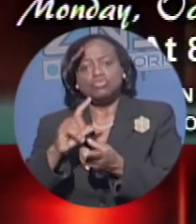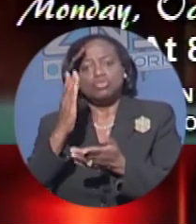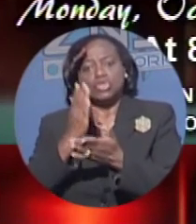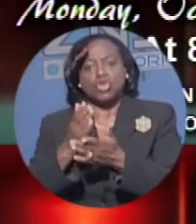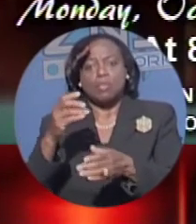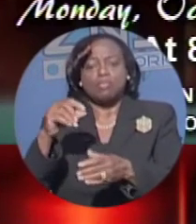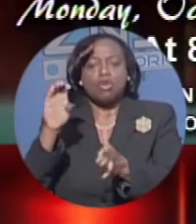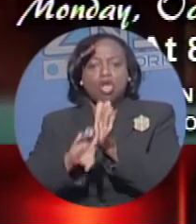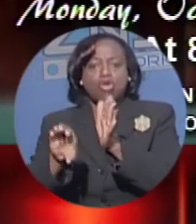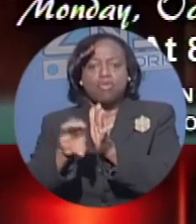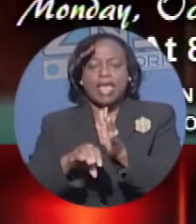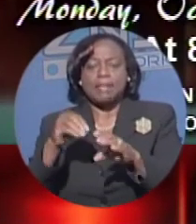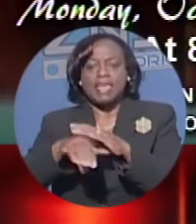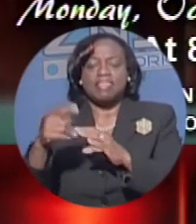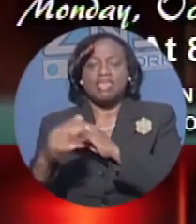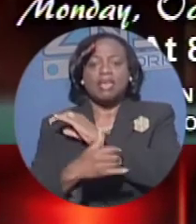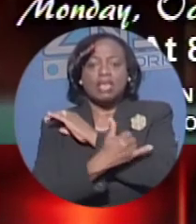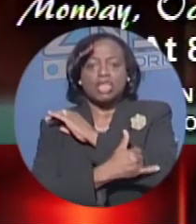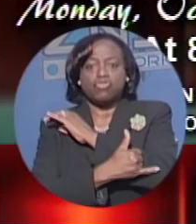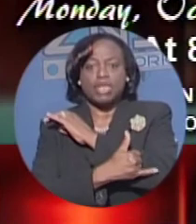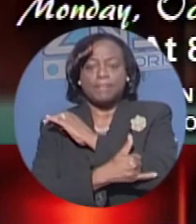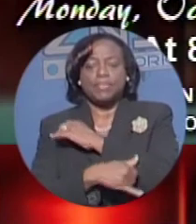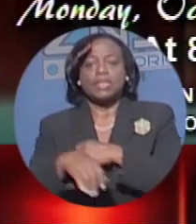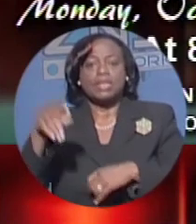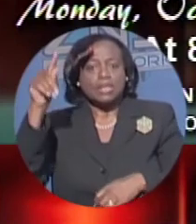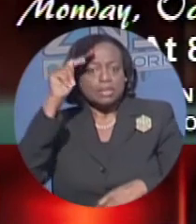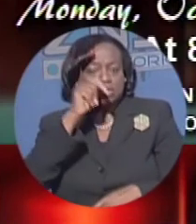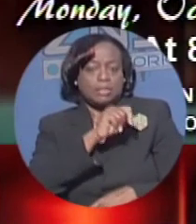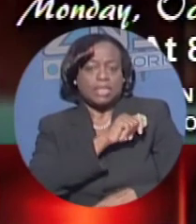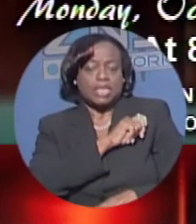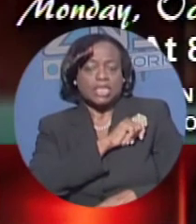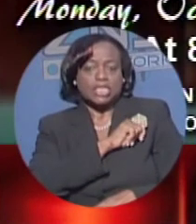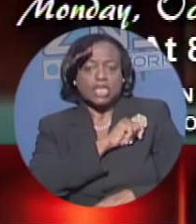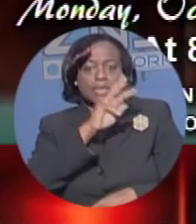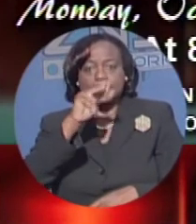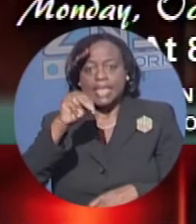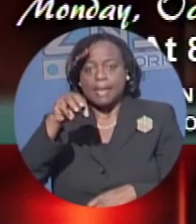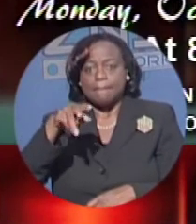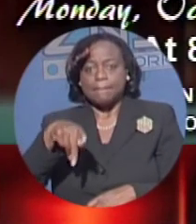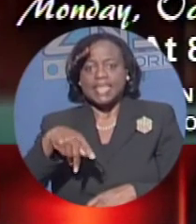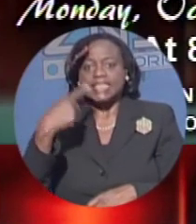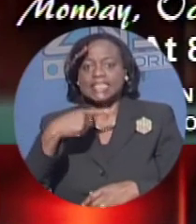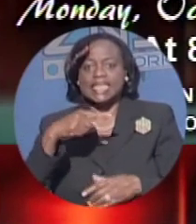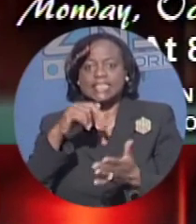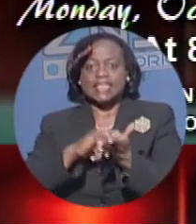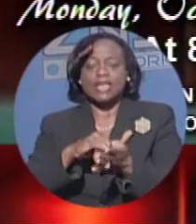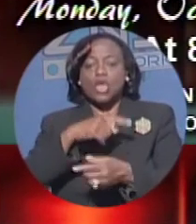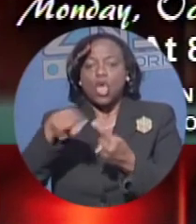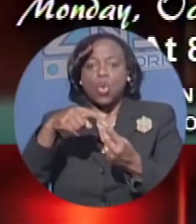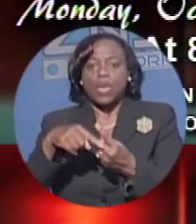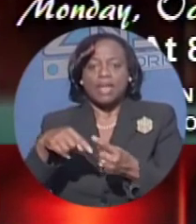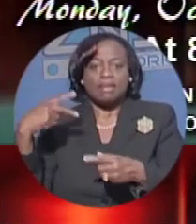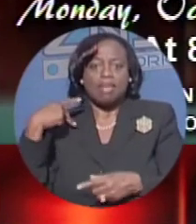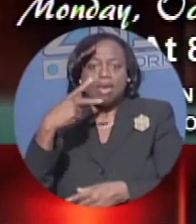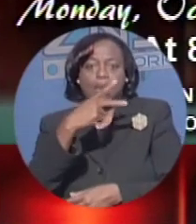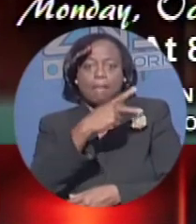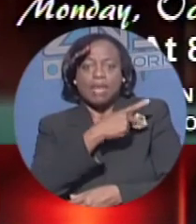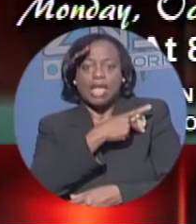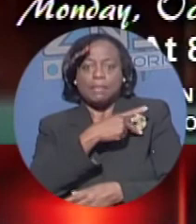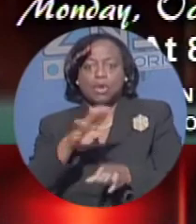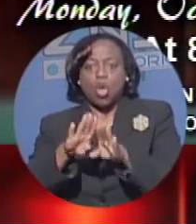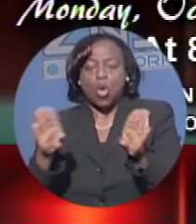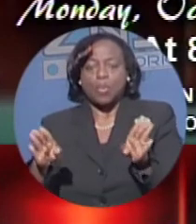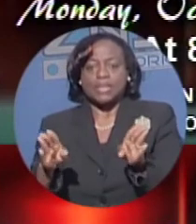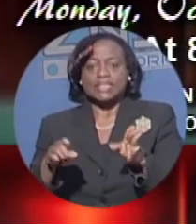Minister Tommy Turnquist, who was also leader of government business in the House of Assembly, said when Parliament resumes this Wednesday, the Ingram administration